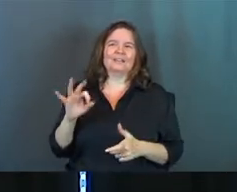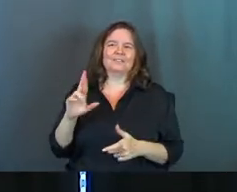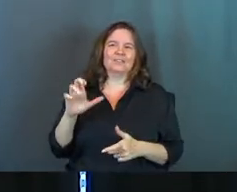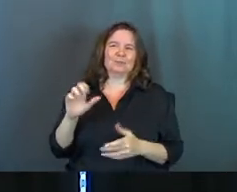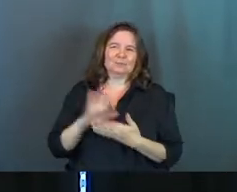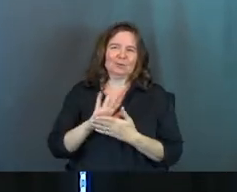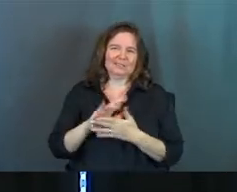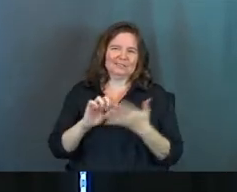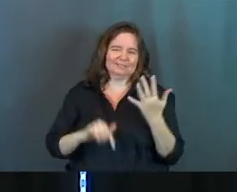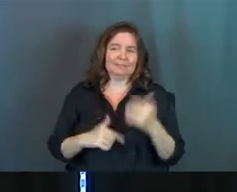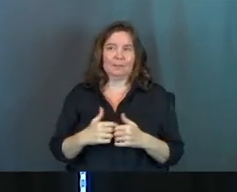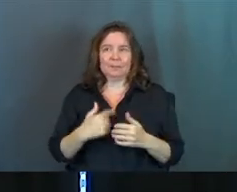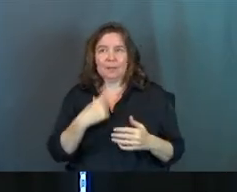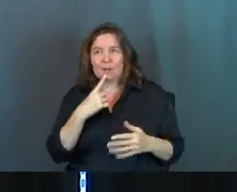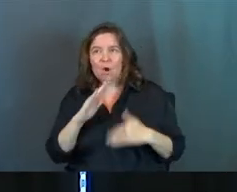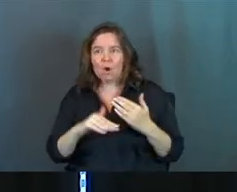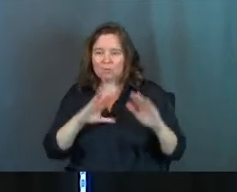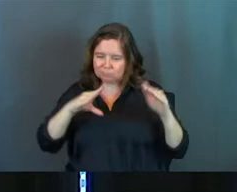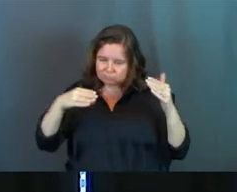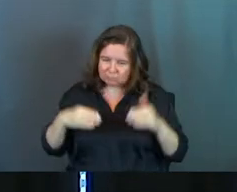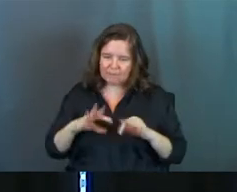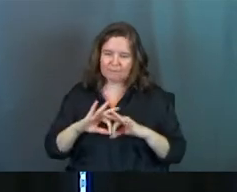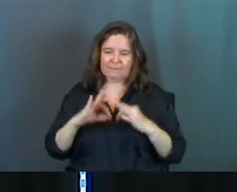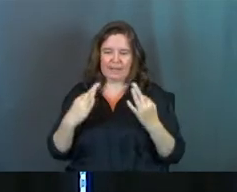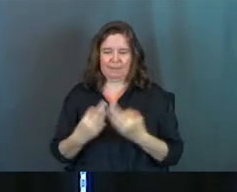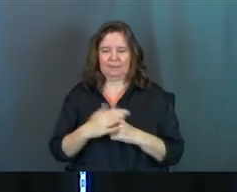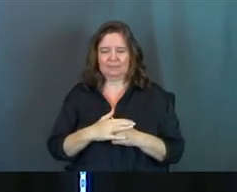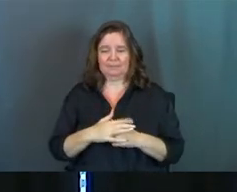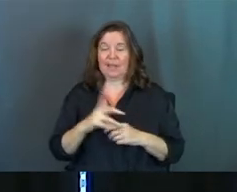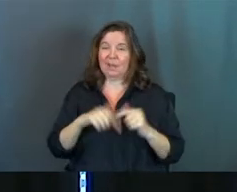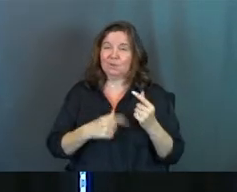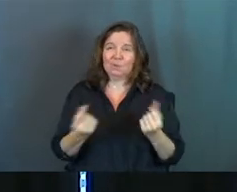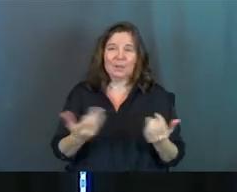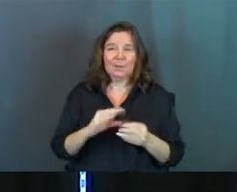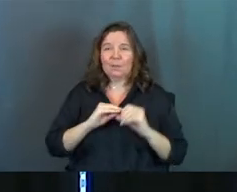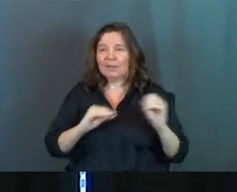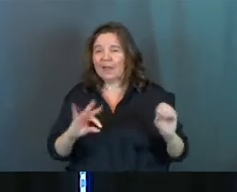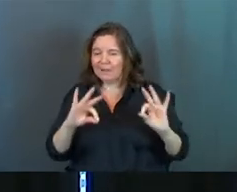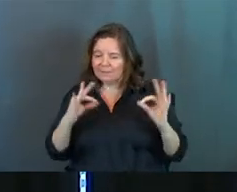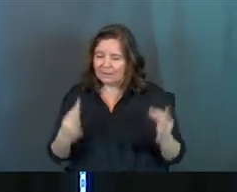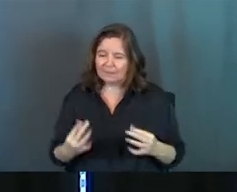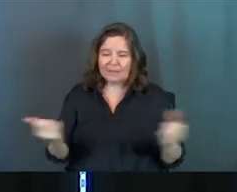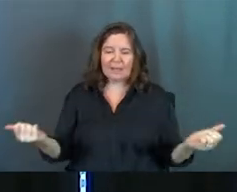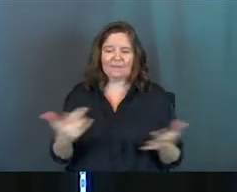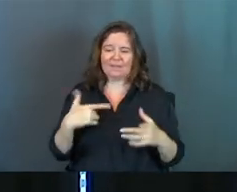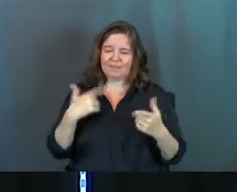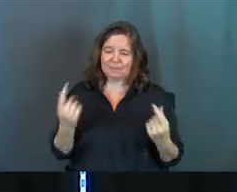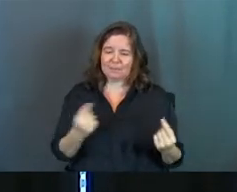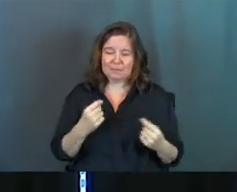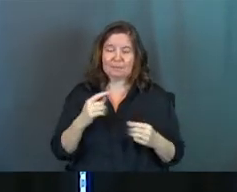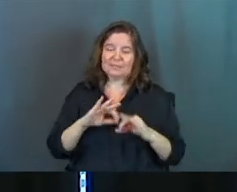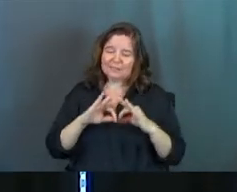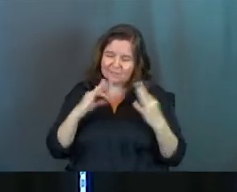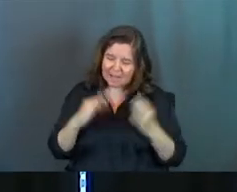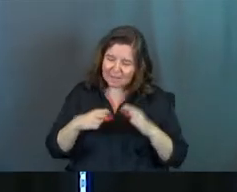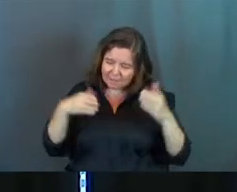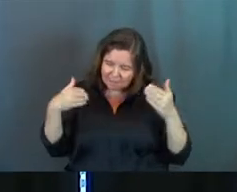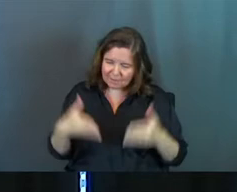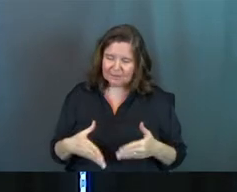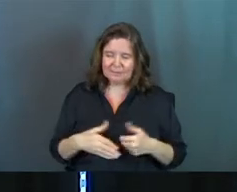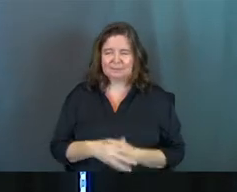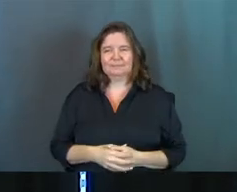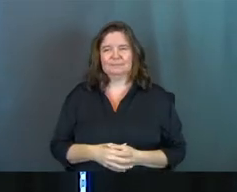But that's, you know, that's us sometimes. We're like, dude, it's all about family. I couldn't do anything without family. Everything I got to be about is family,